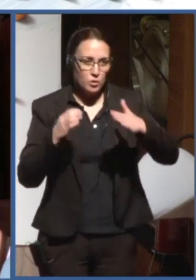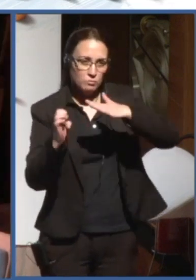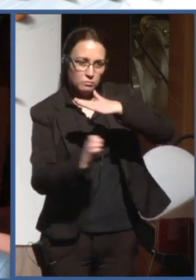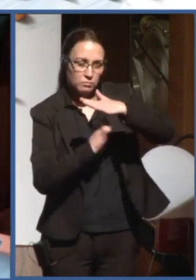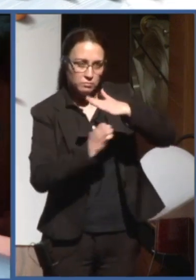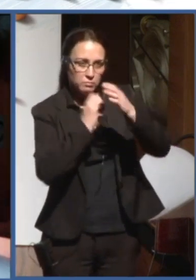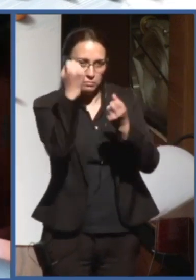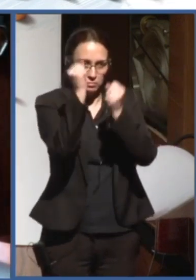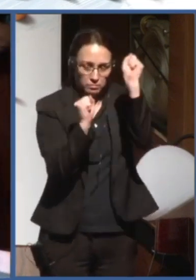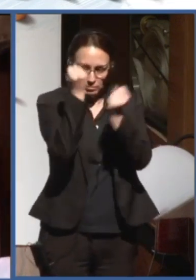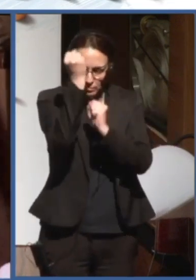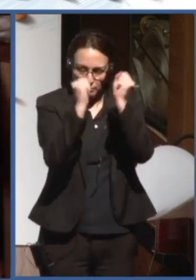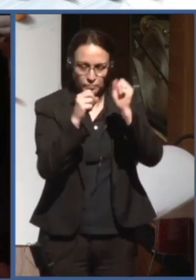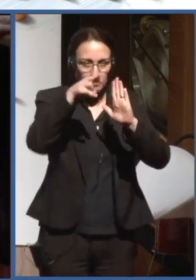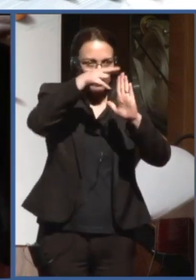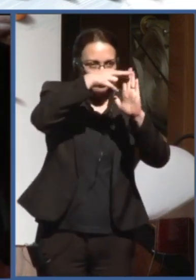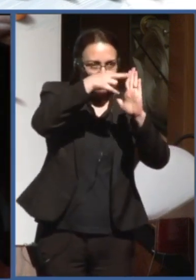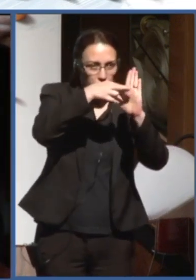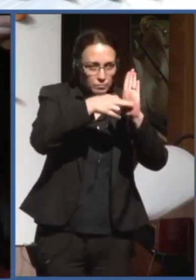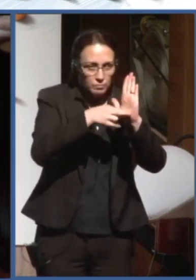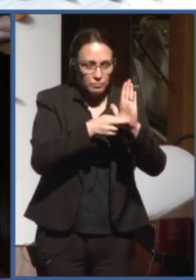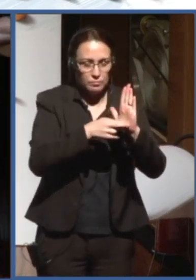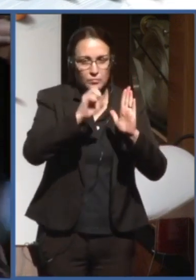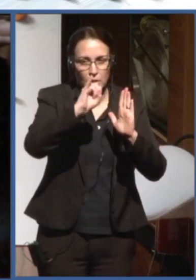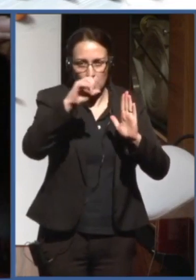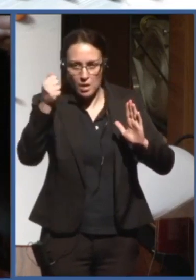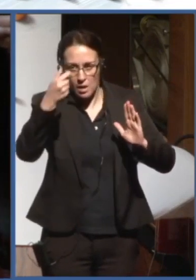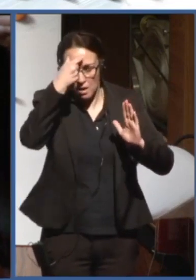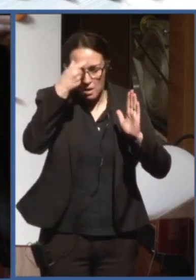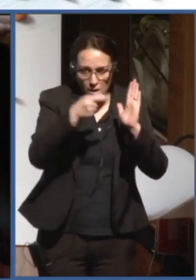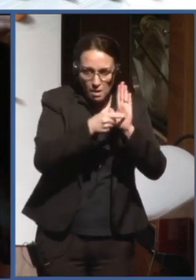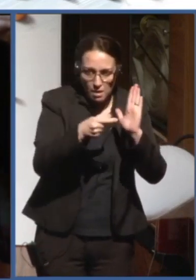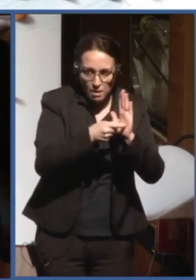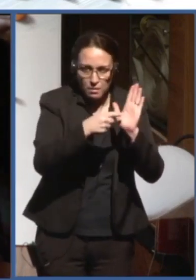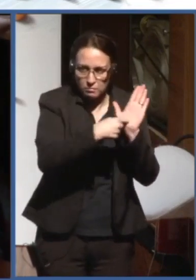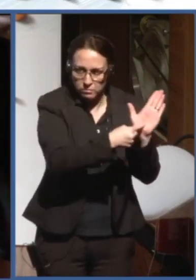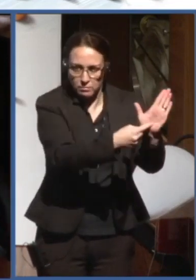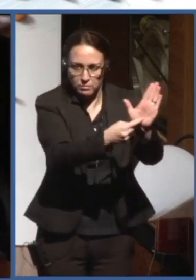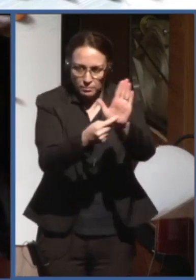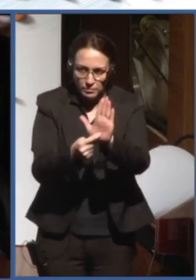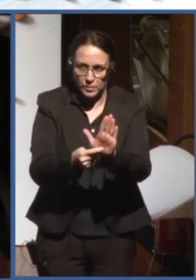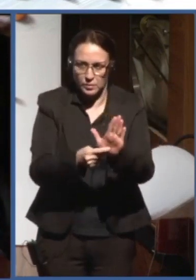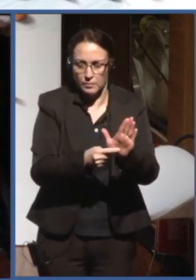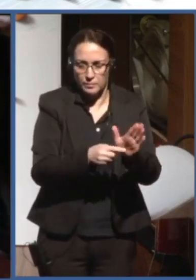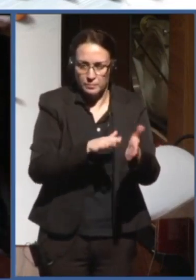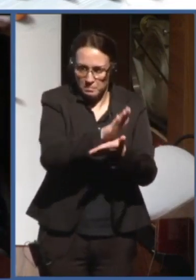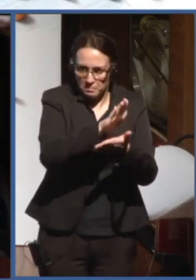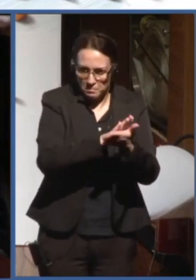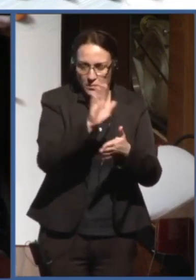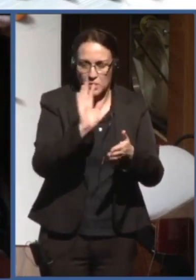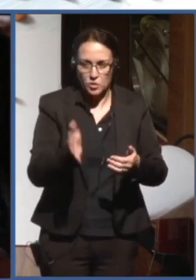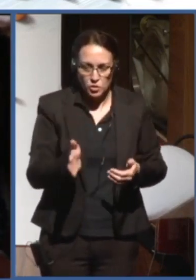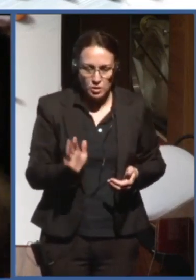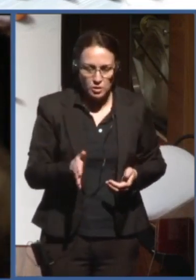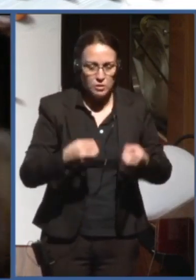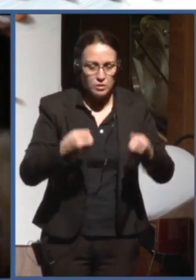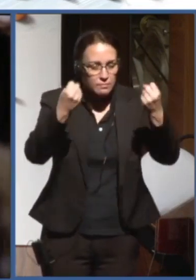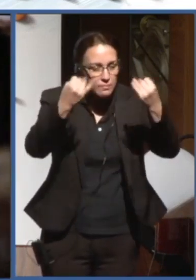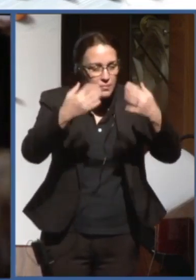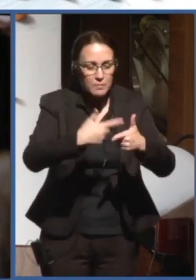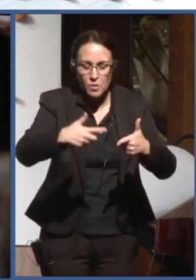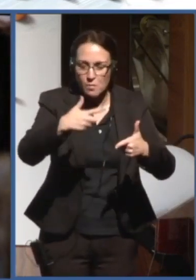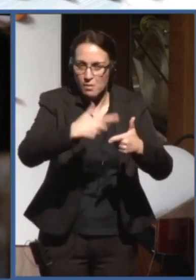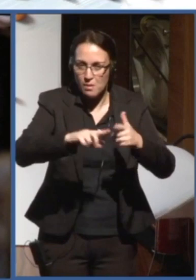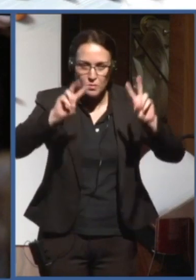and there are several issues that they have identified with respect to ethics and ethical implications and social implications. However,